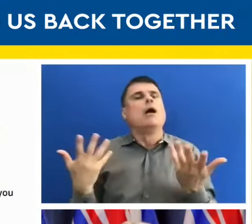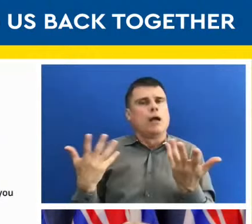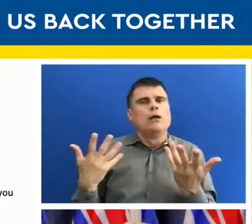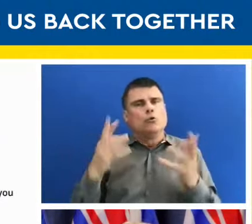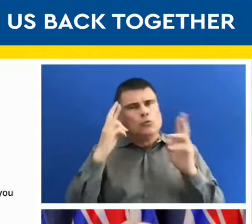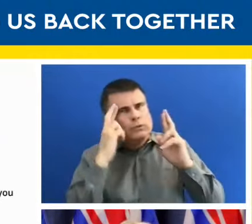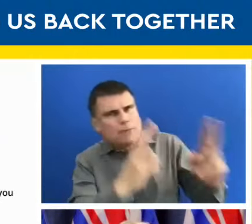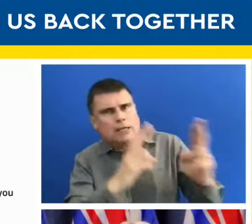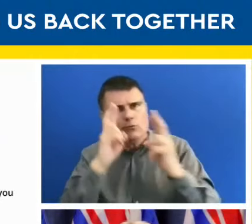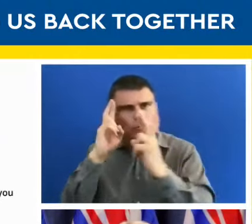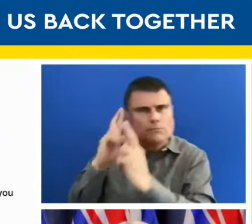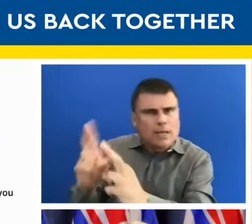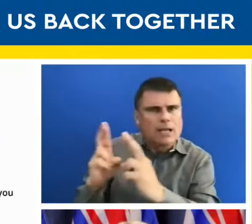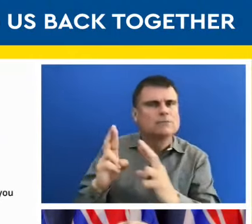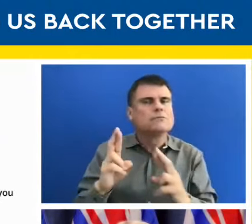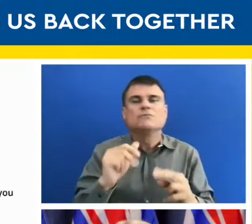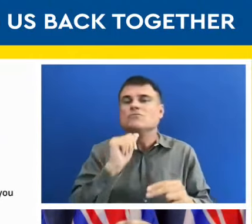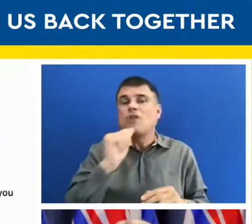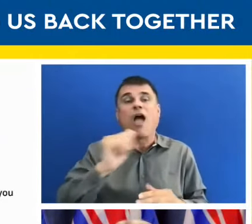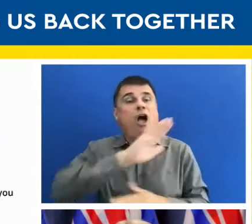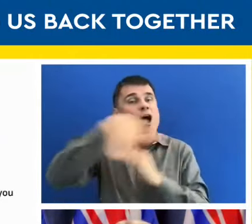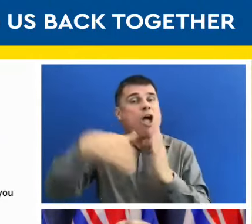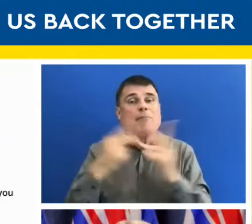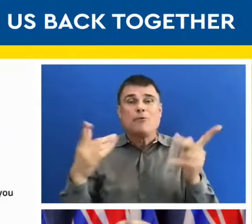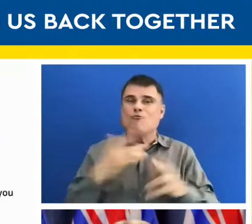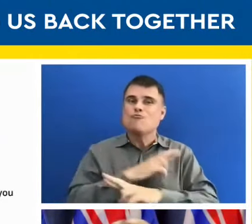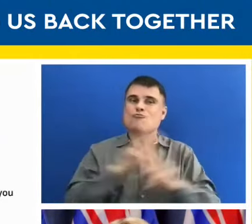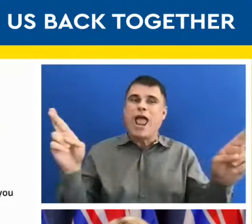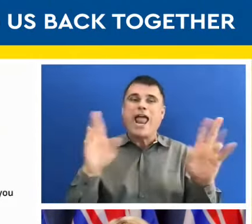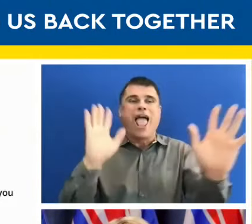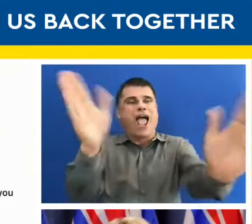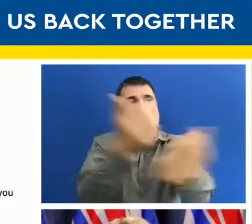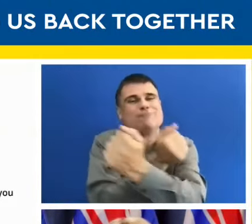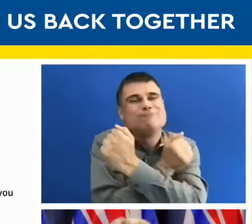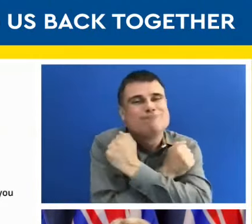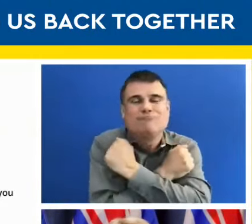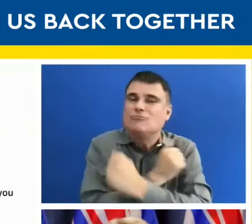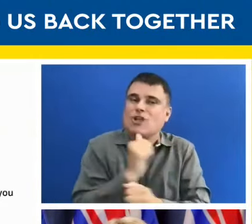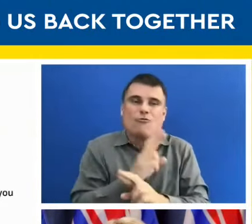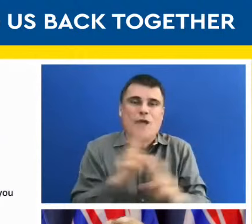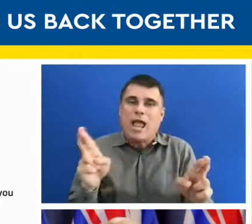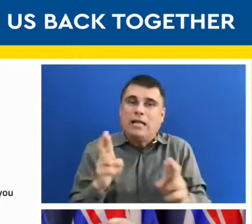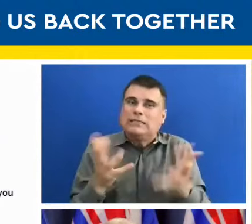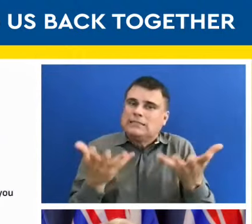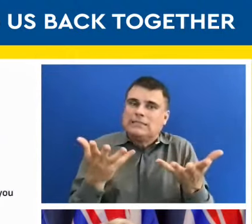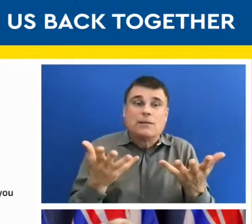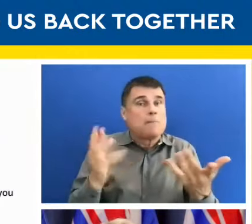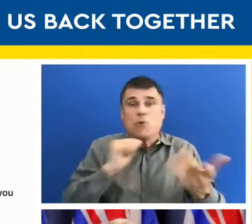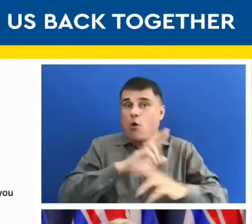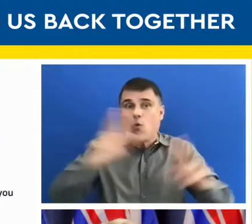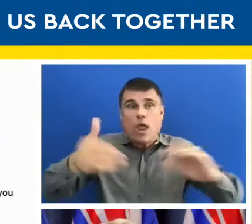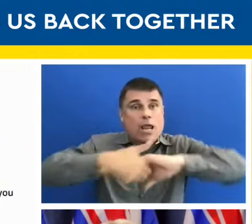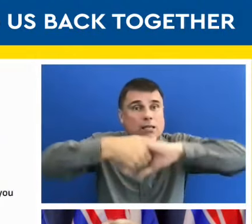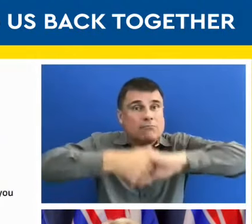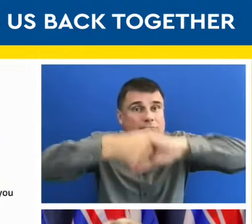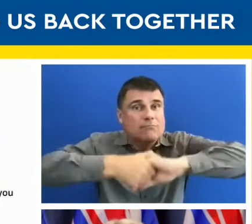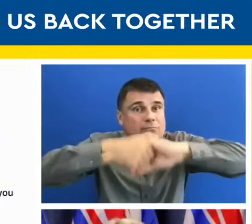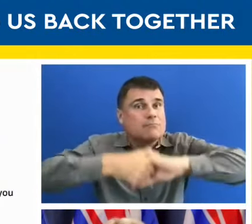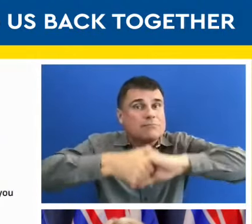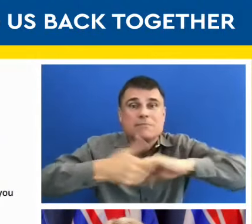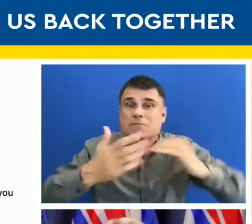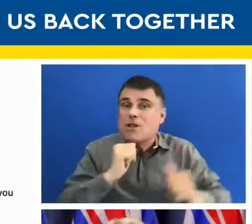those greetings. Not everybody is ready for a handshake right now. We've never been through something like this before